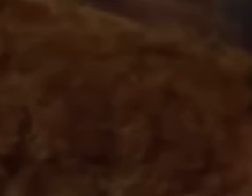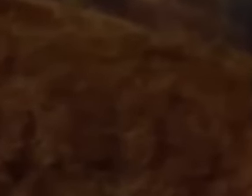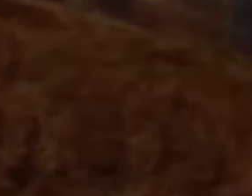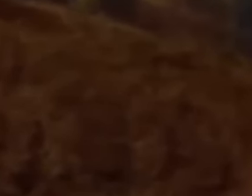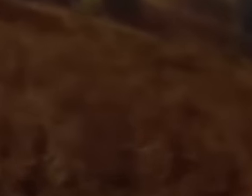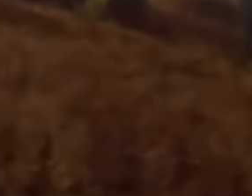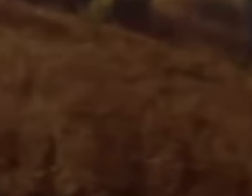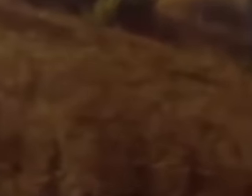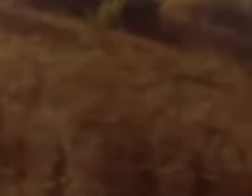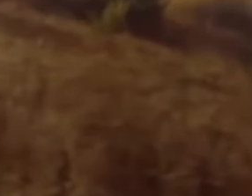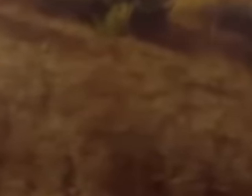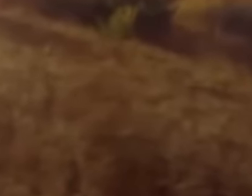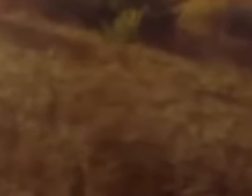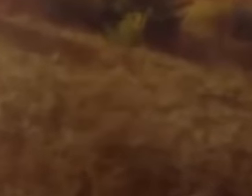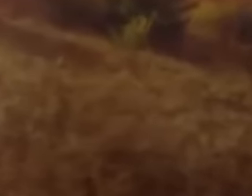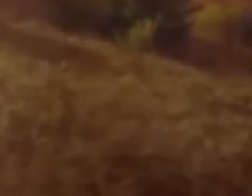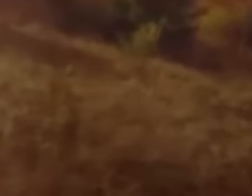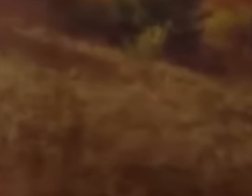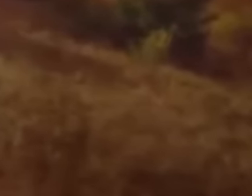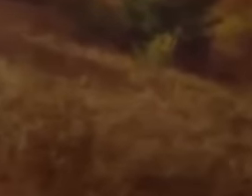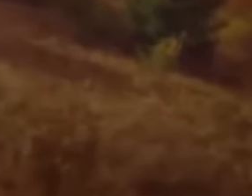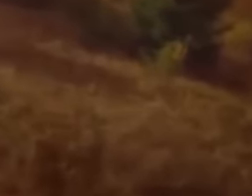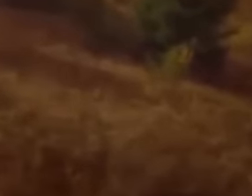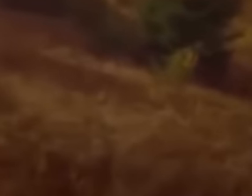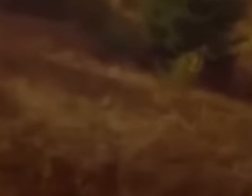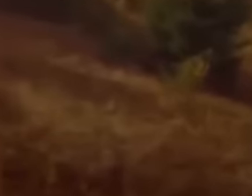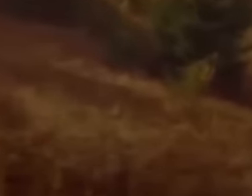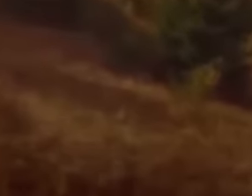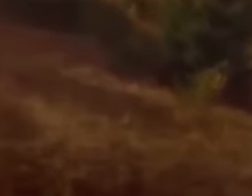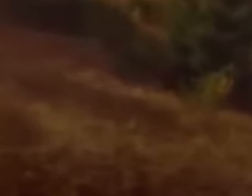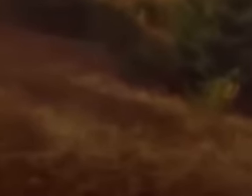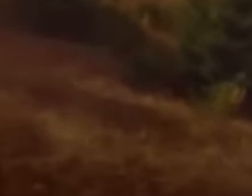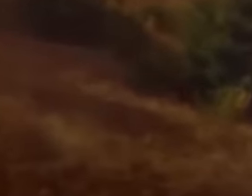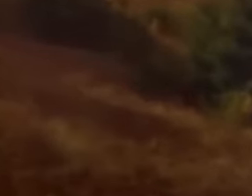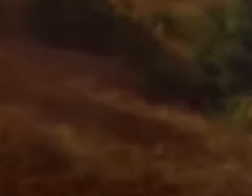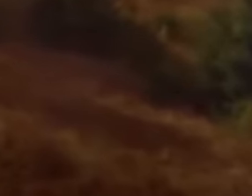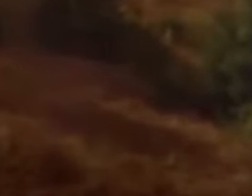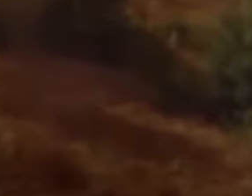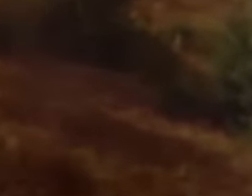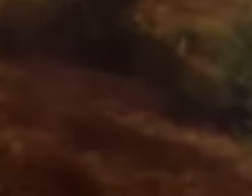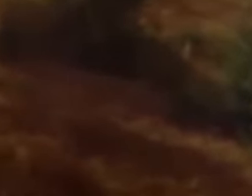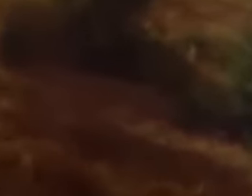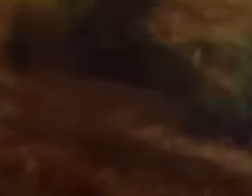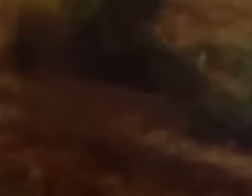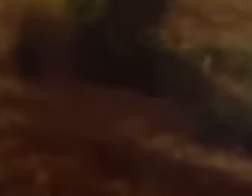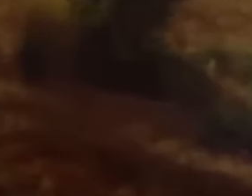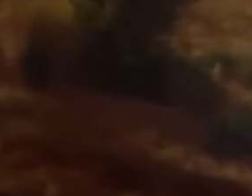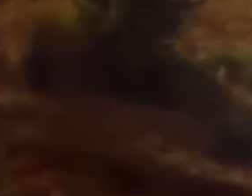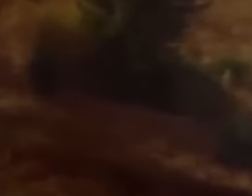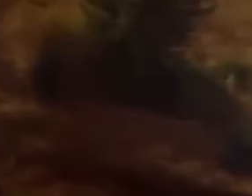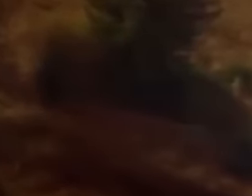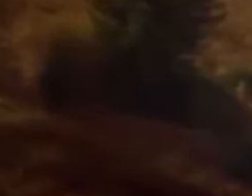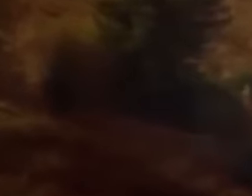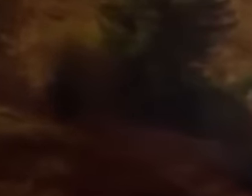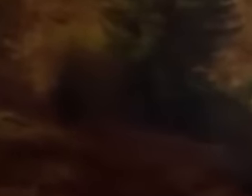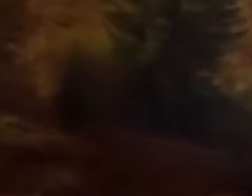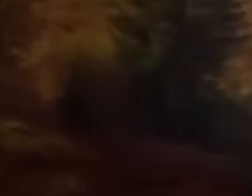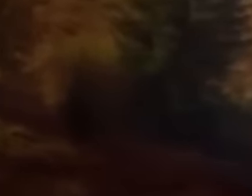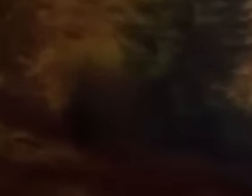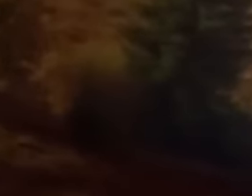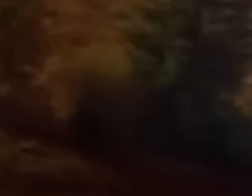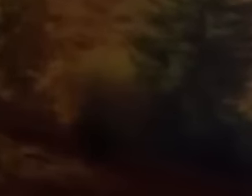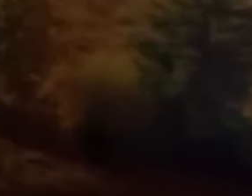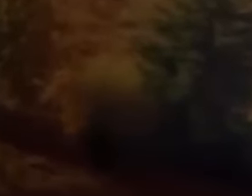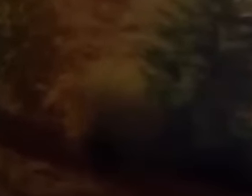Even the lowly sparrow finds a home for her